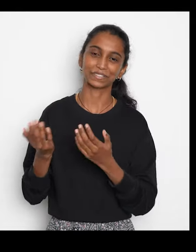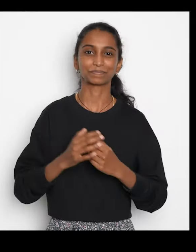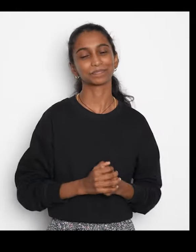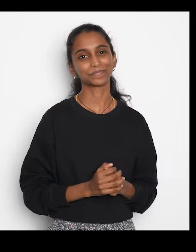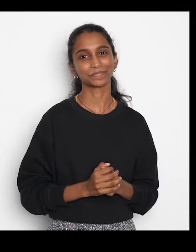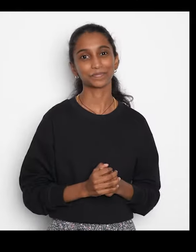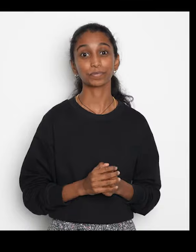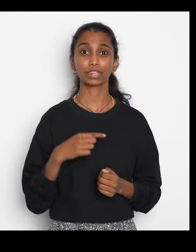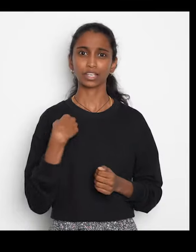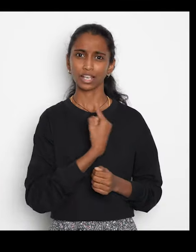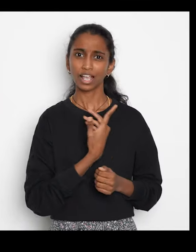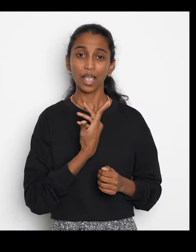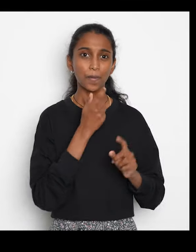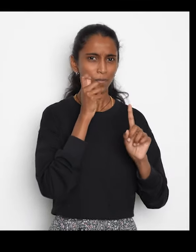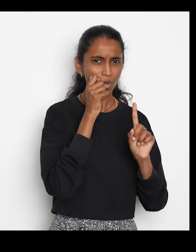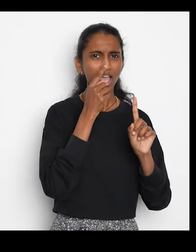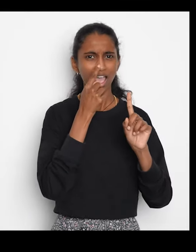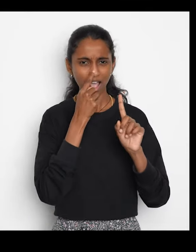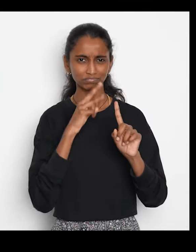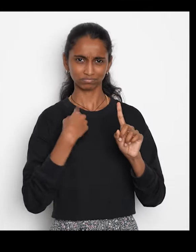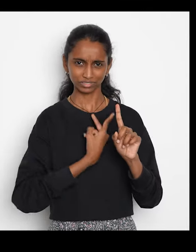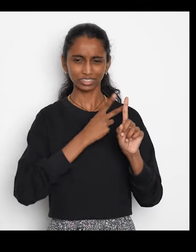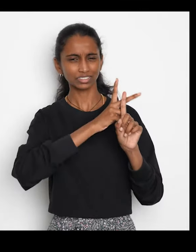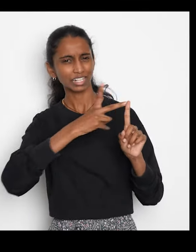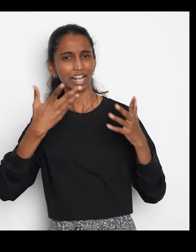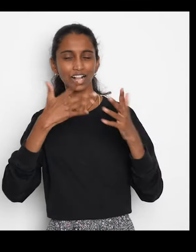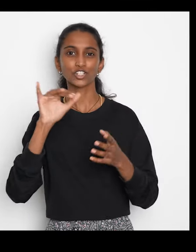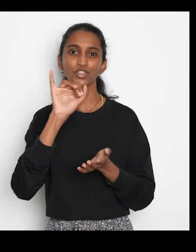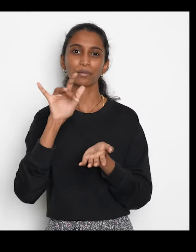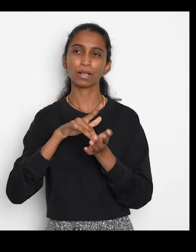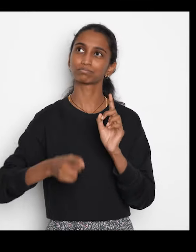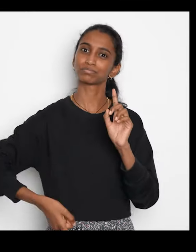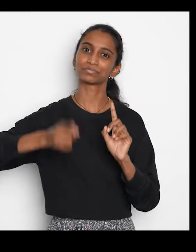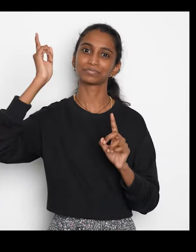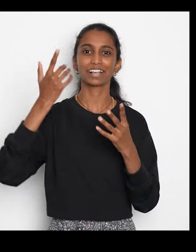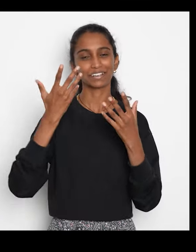we also have all gender restrooms across the building